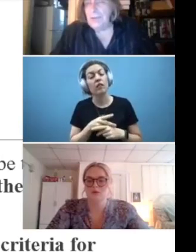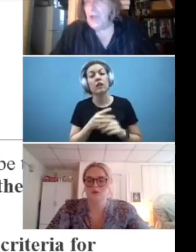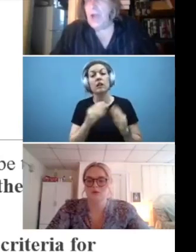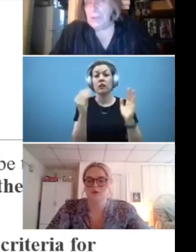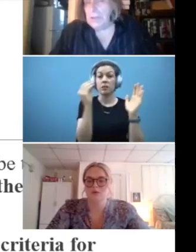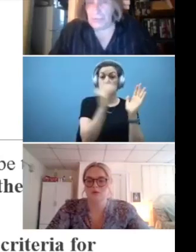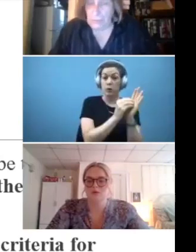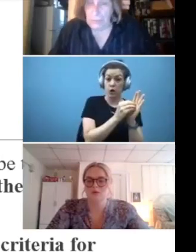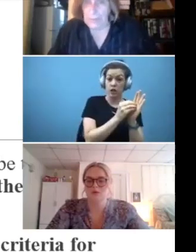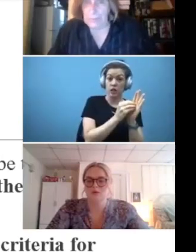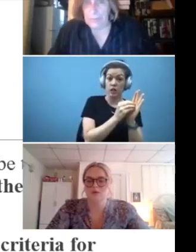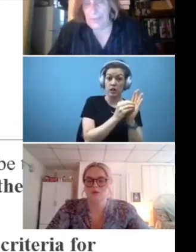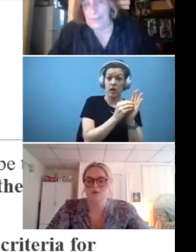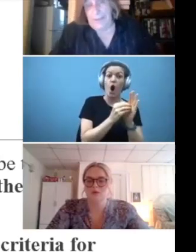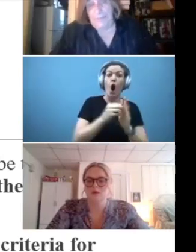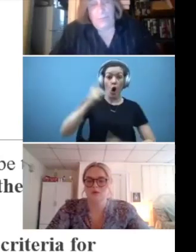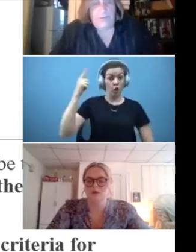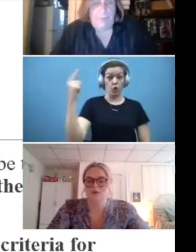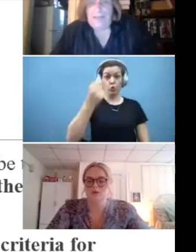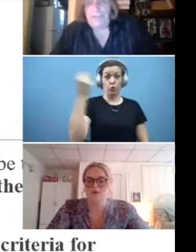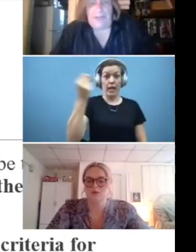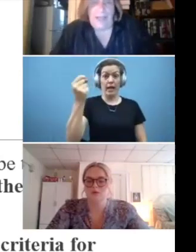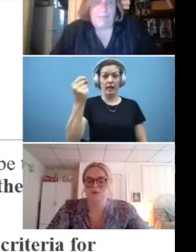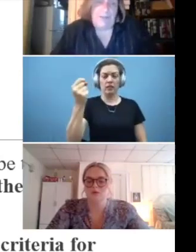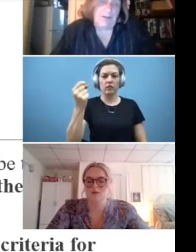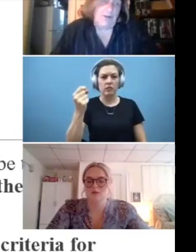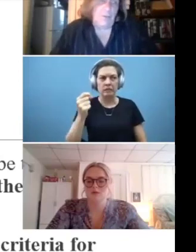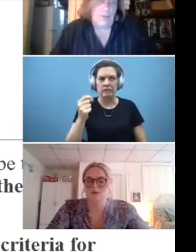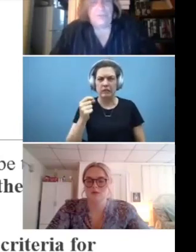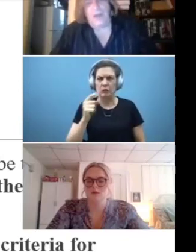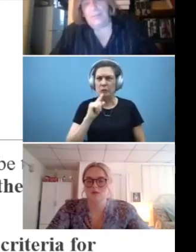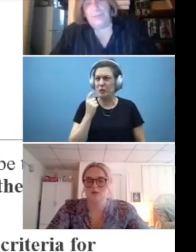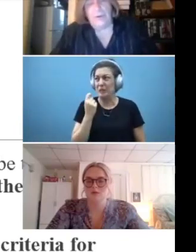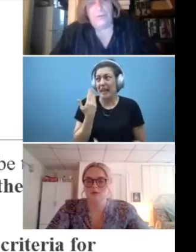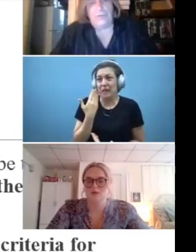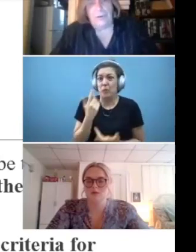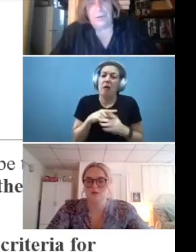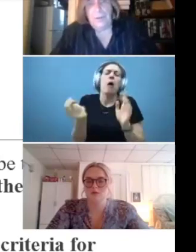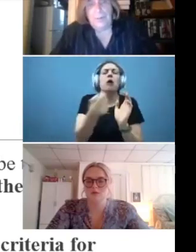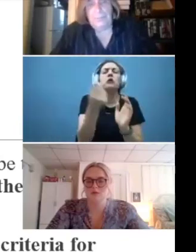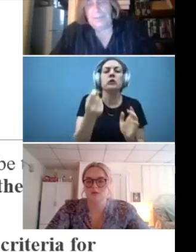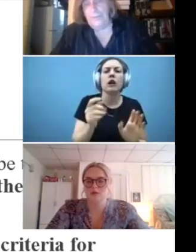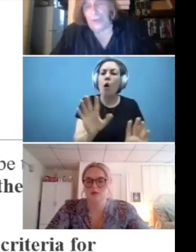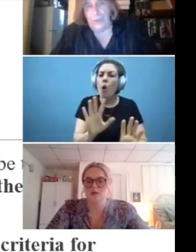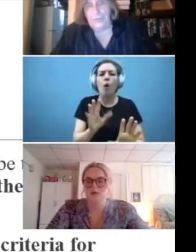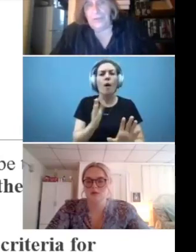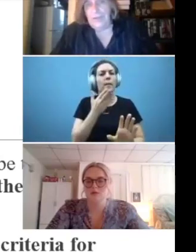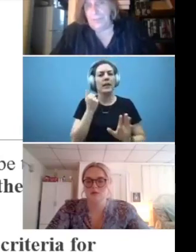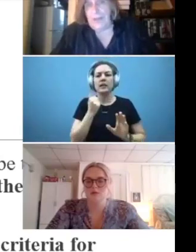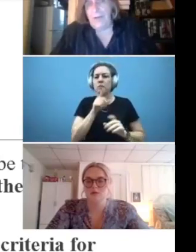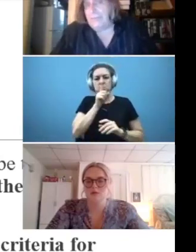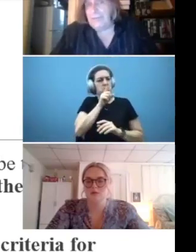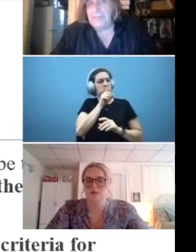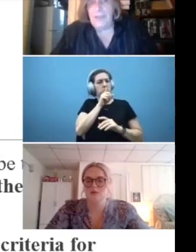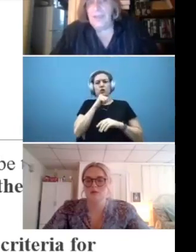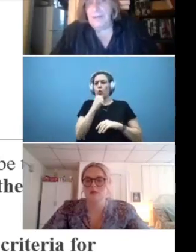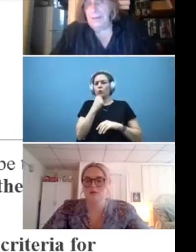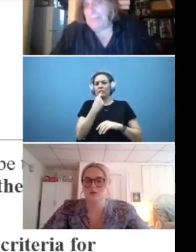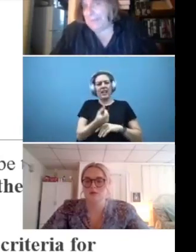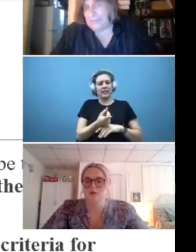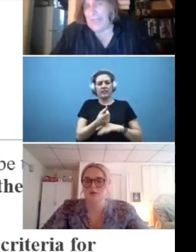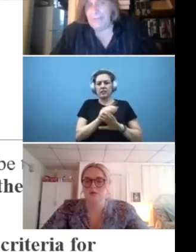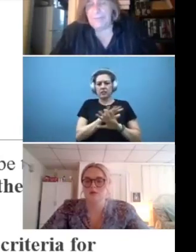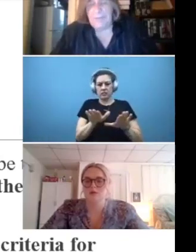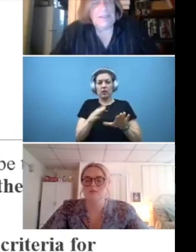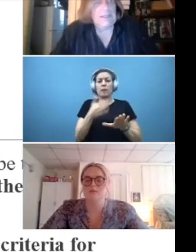you're not really sure about. I mean, if it was a mail staff and you don't know whether it was Tom Jones or Bill Jones, you're better off just saying